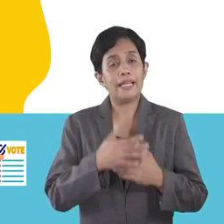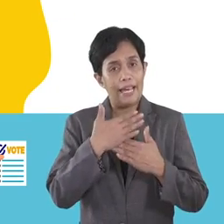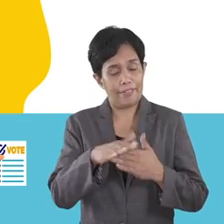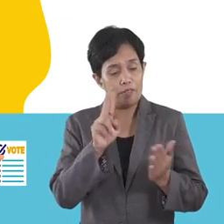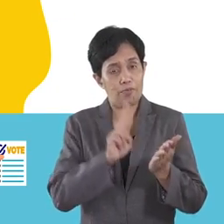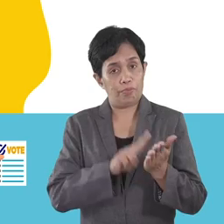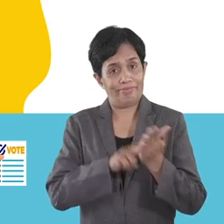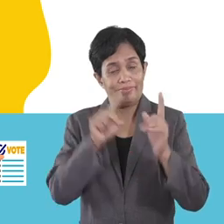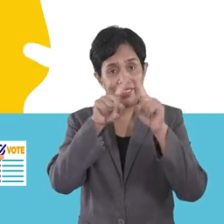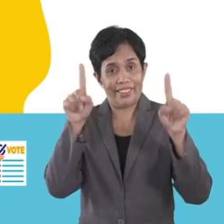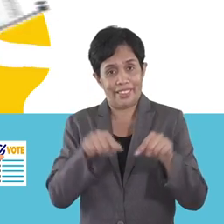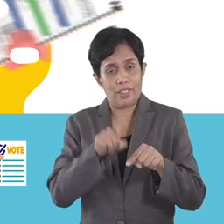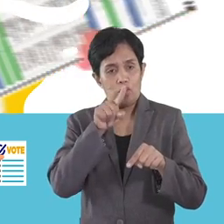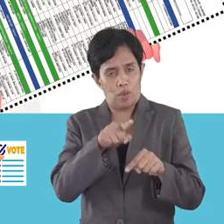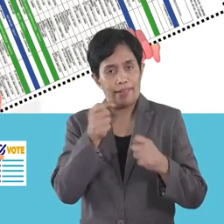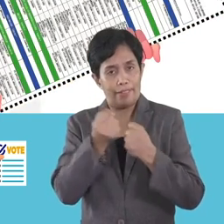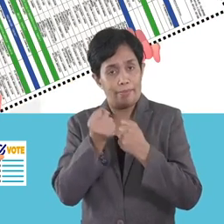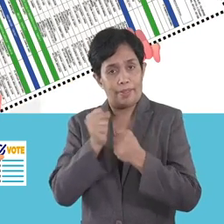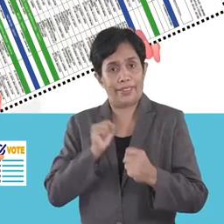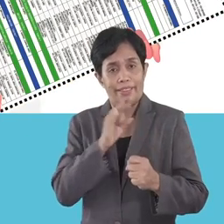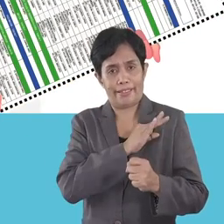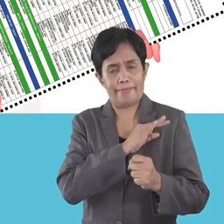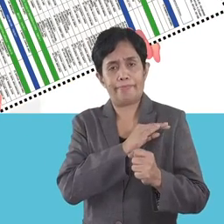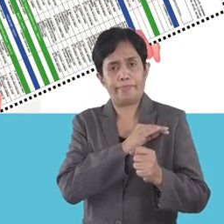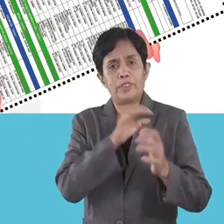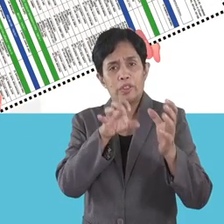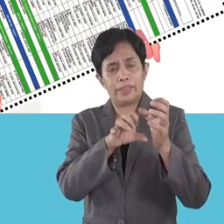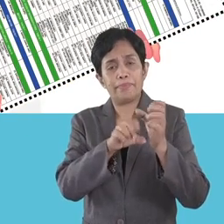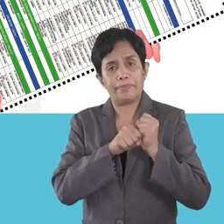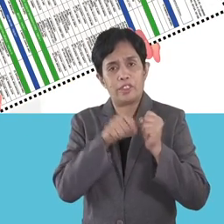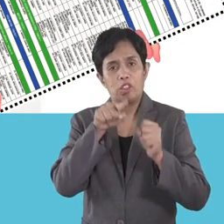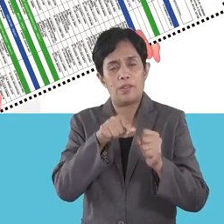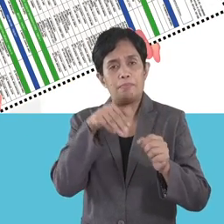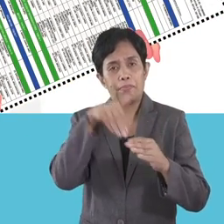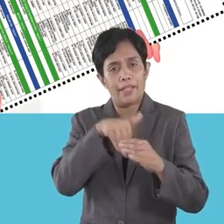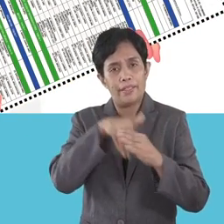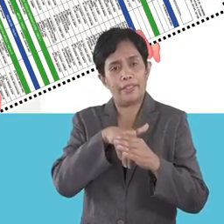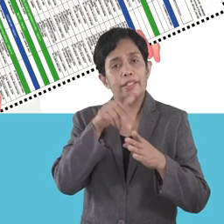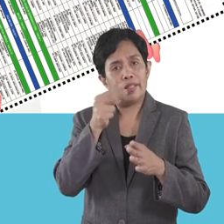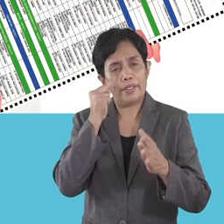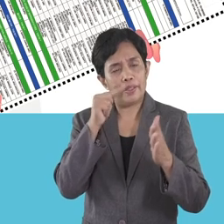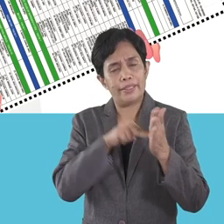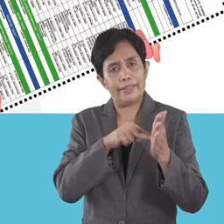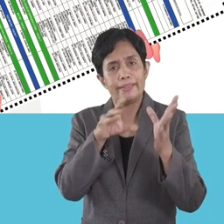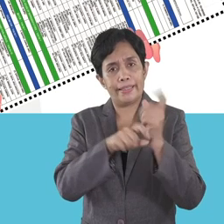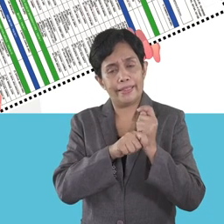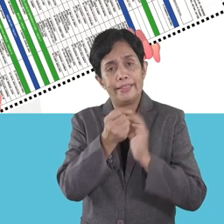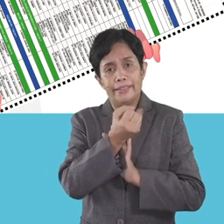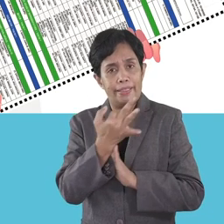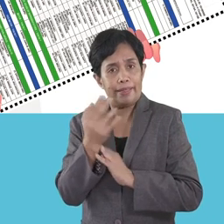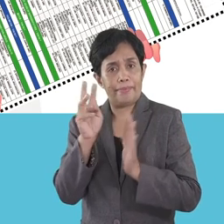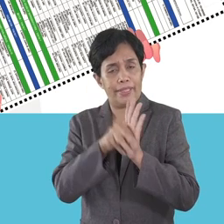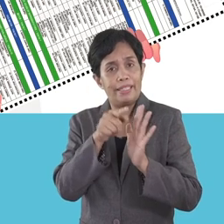you've signed the form, one of the support staff will proceed to pick up your ballot. Note that this might take several minutes because there